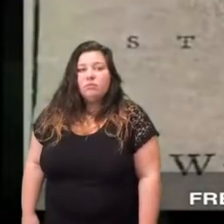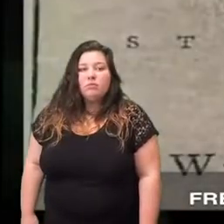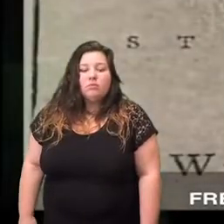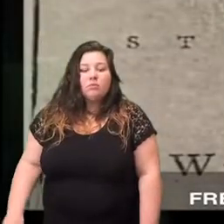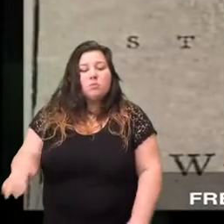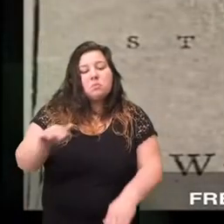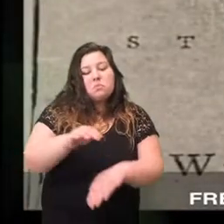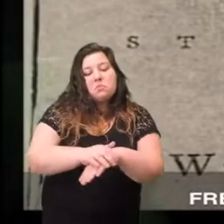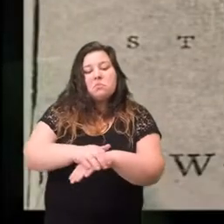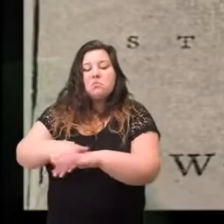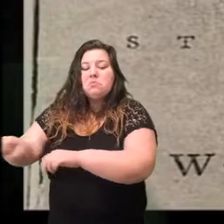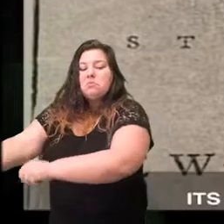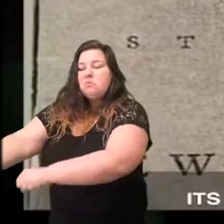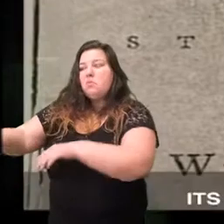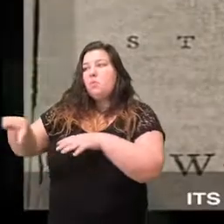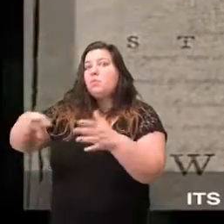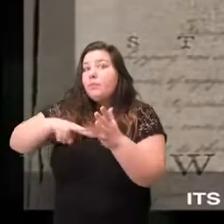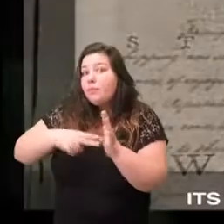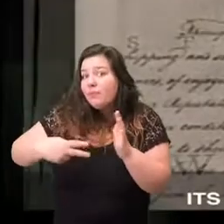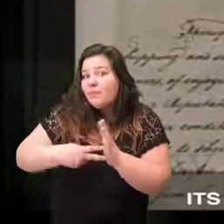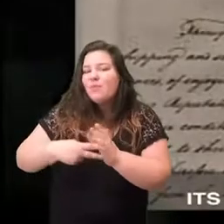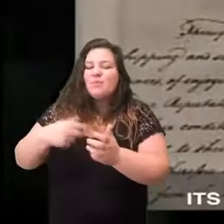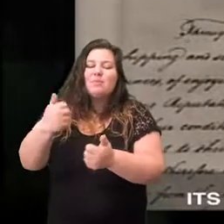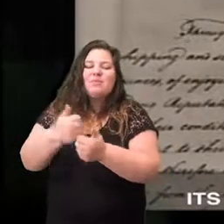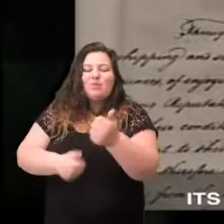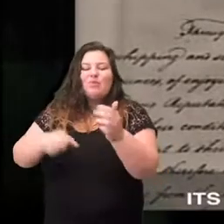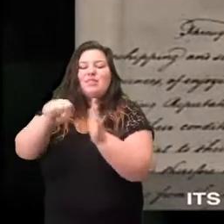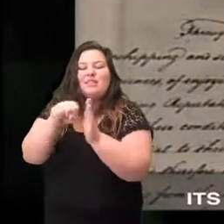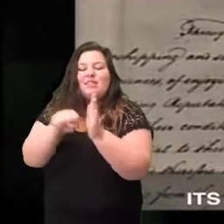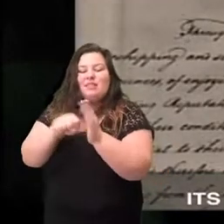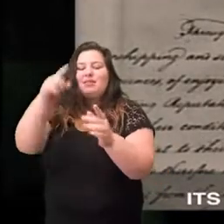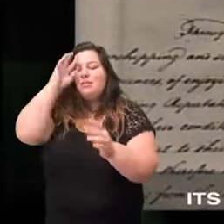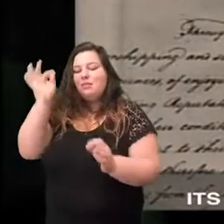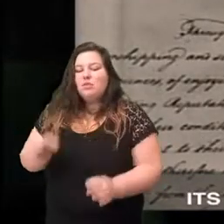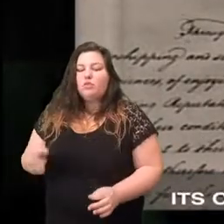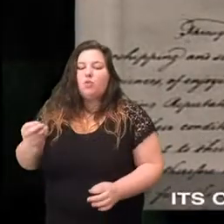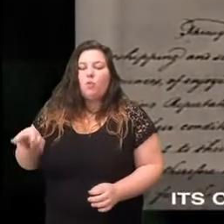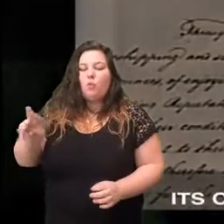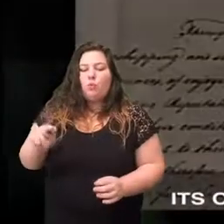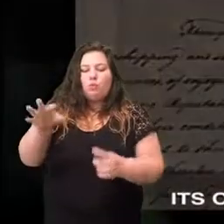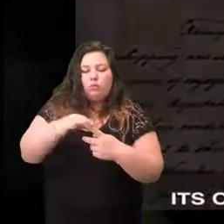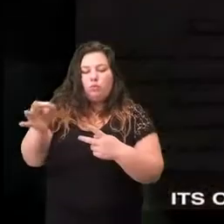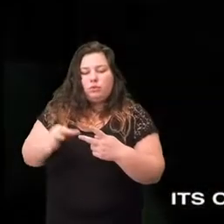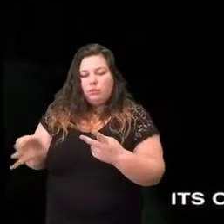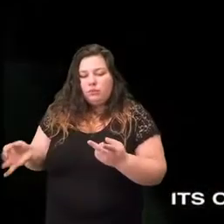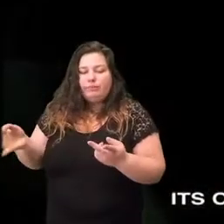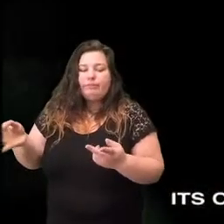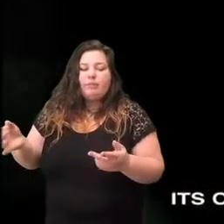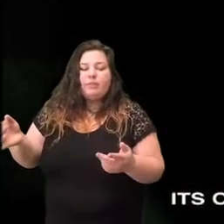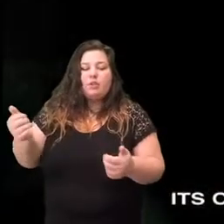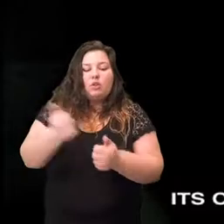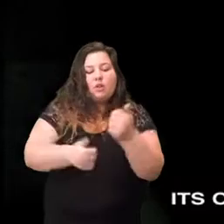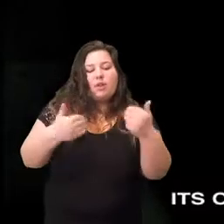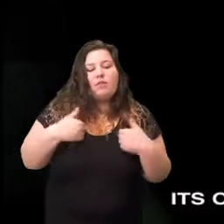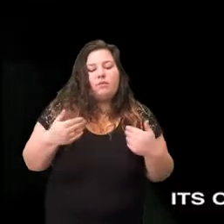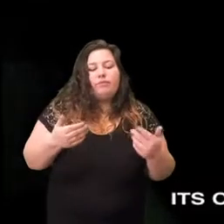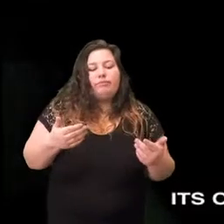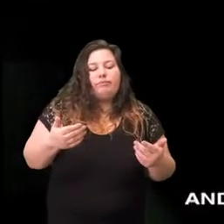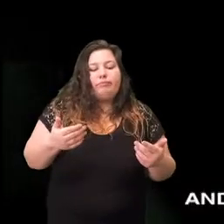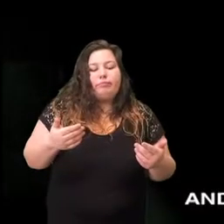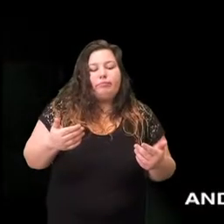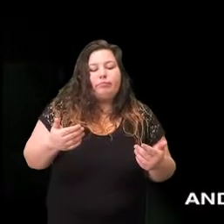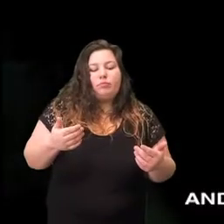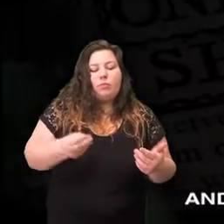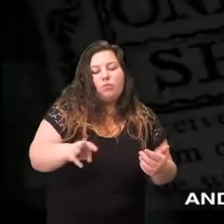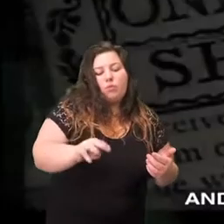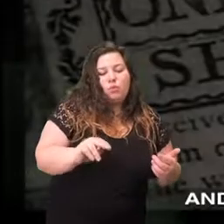freed from British control each state pursues its own independent course each state adopts its own system of